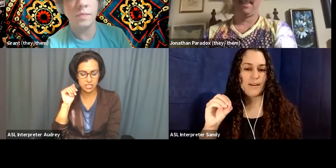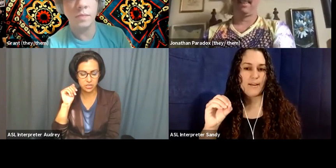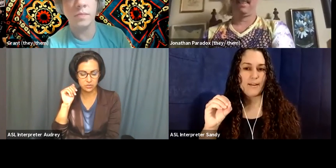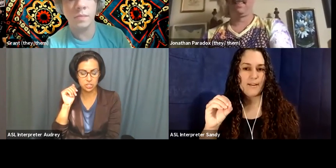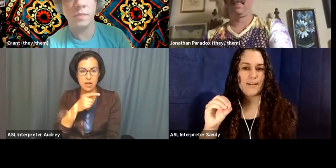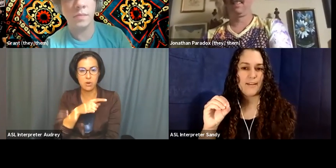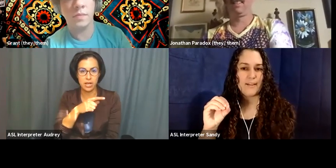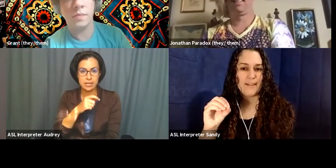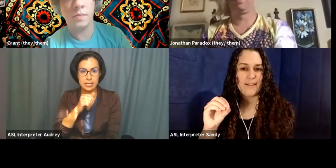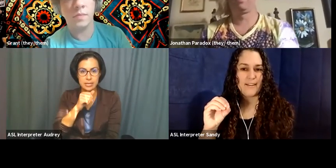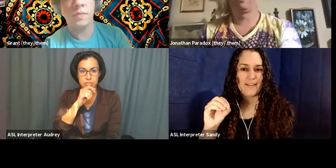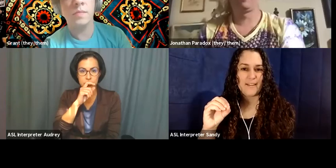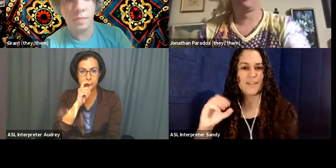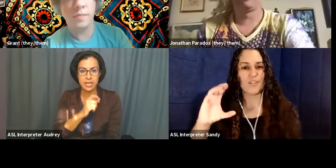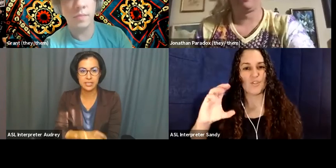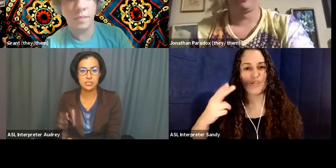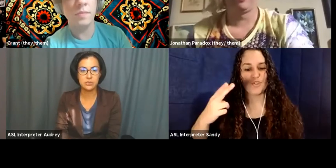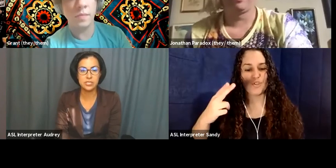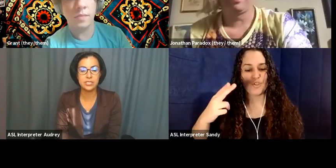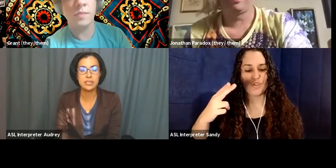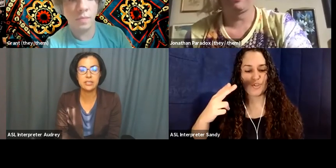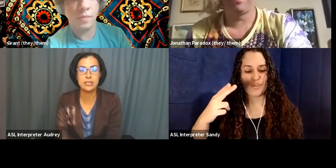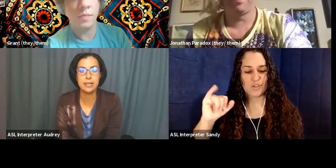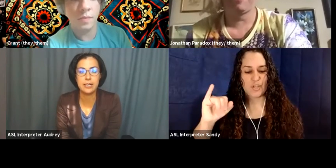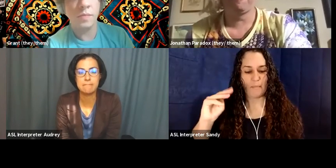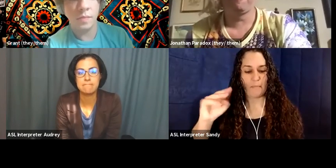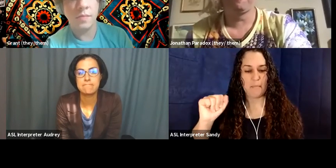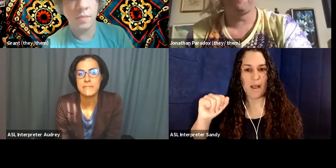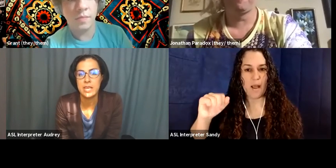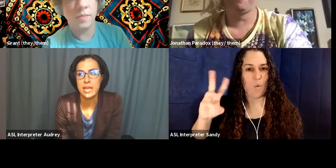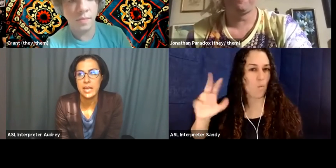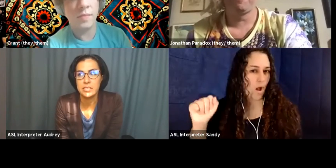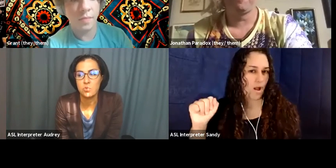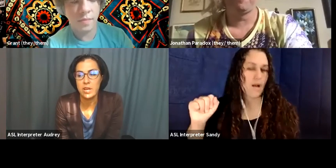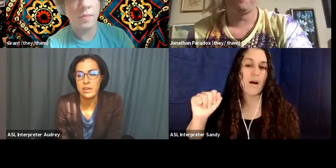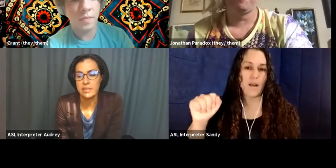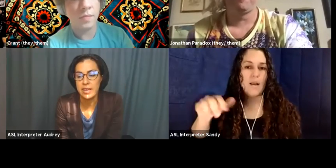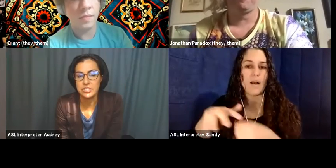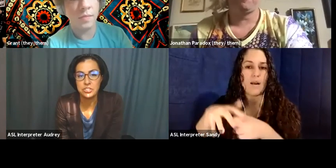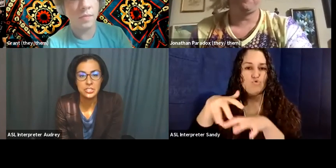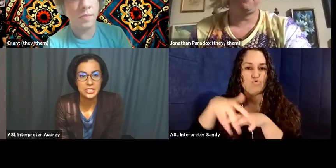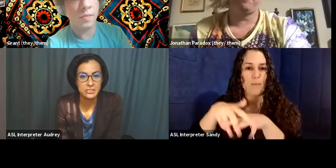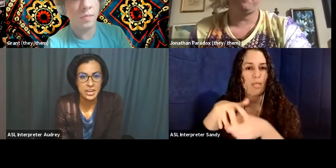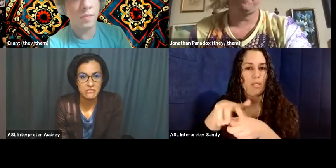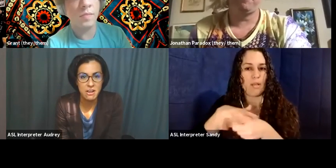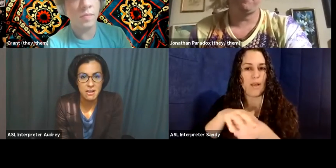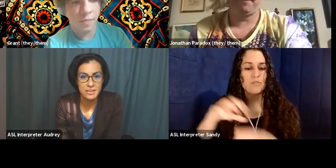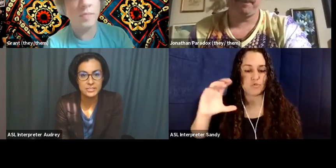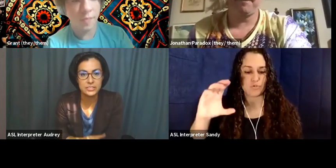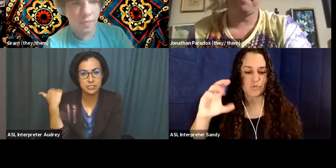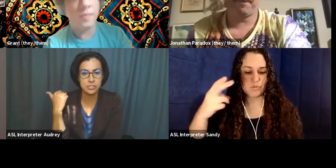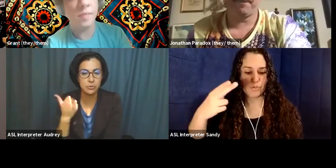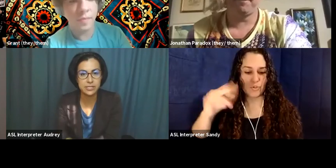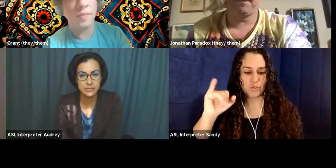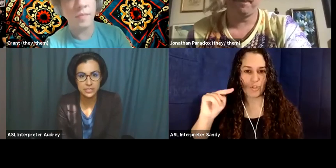which I know Chamawa tribal land is close to here, um, as well as Chinook and Grand Ron